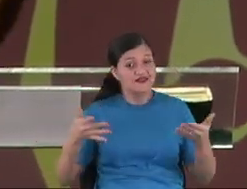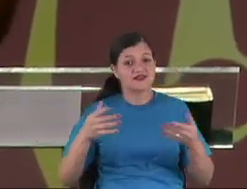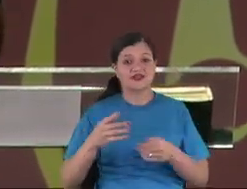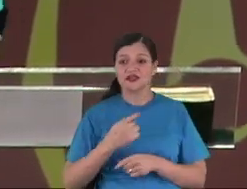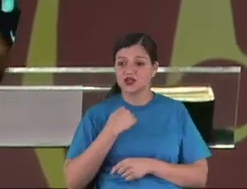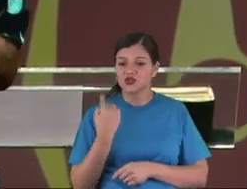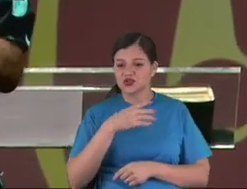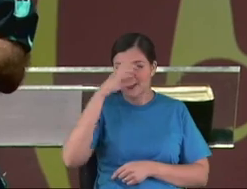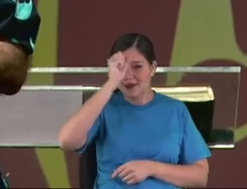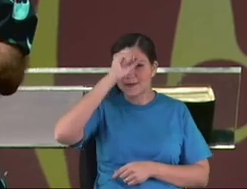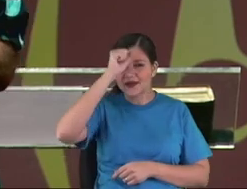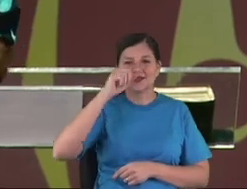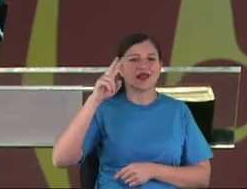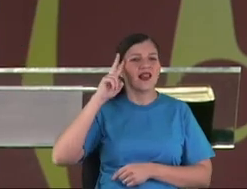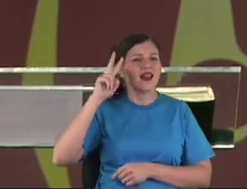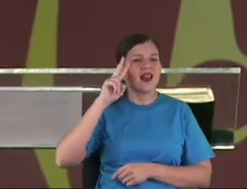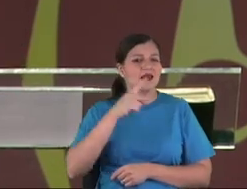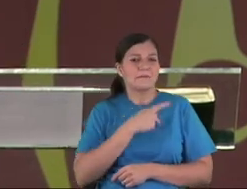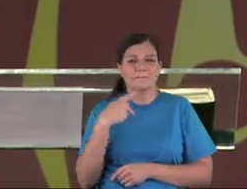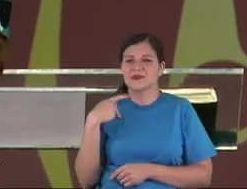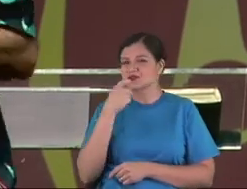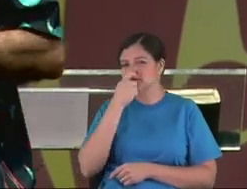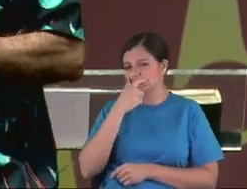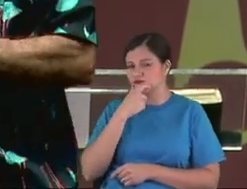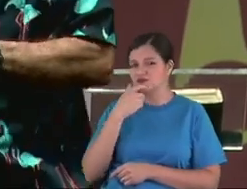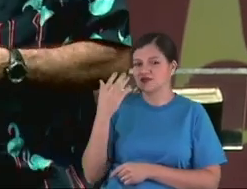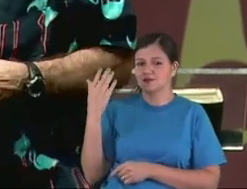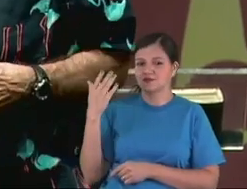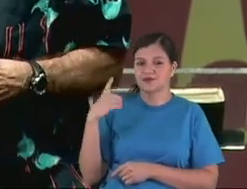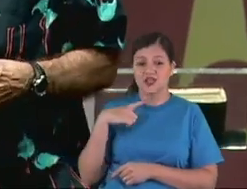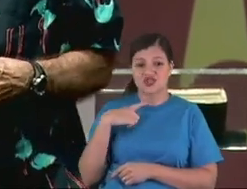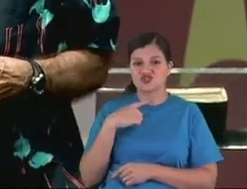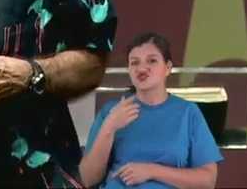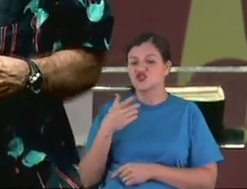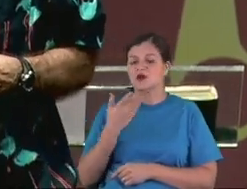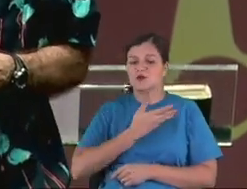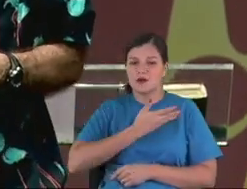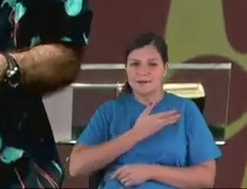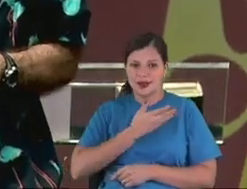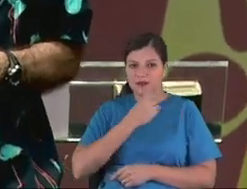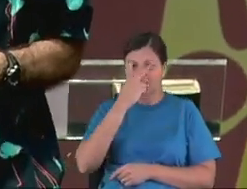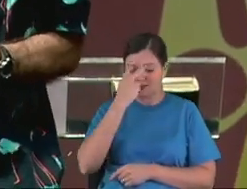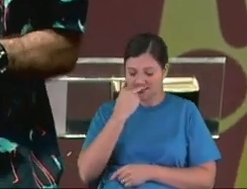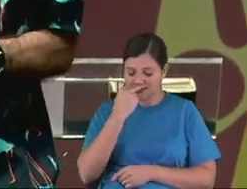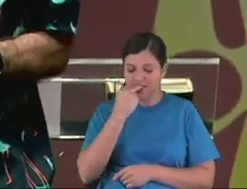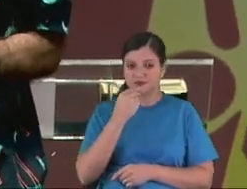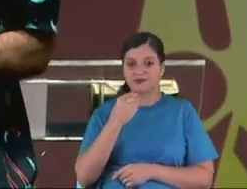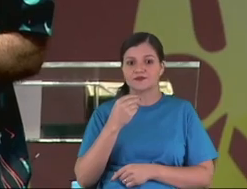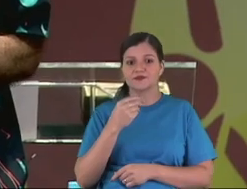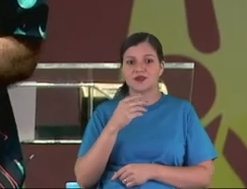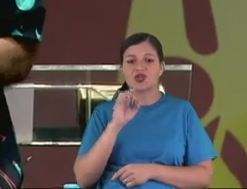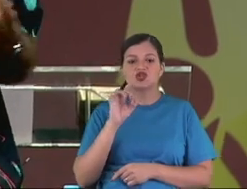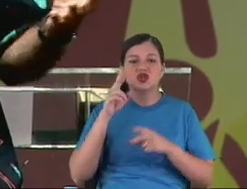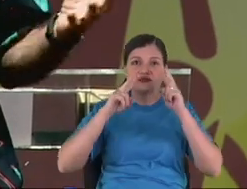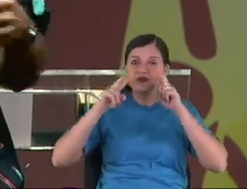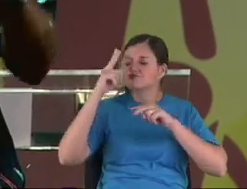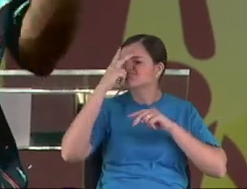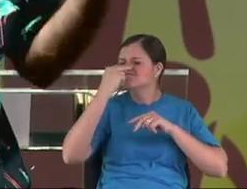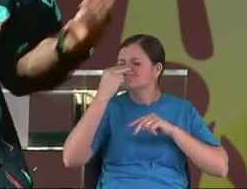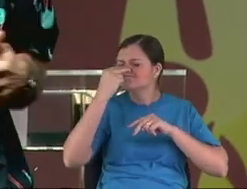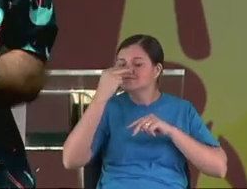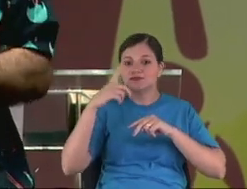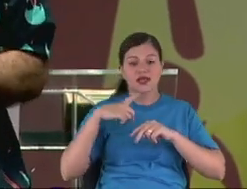only to your part. I had a blind friend, for example, he just just see like